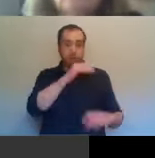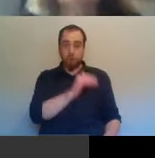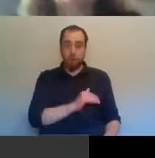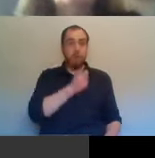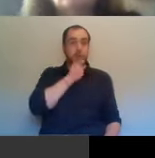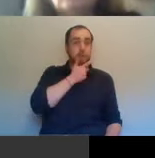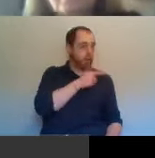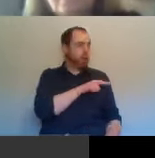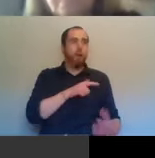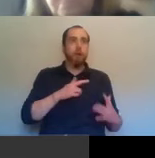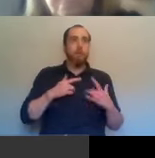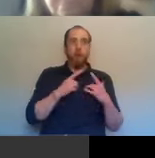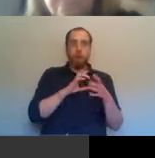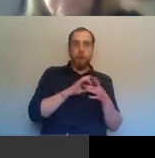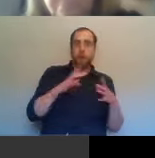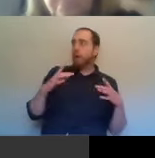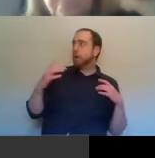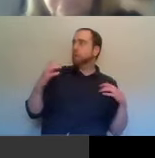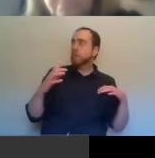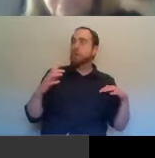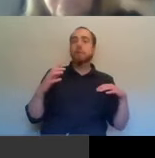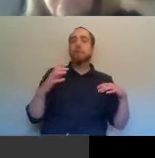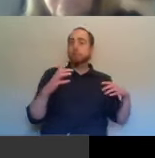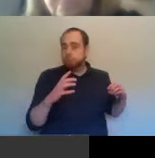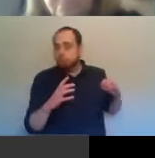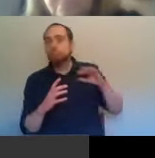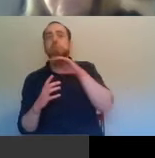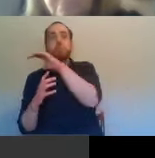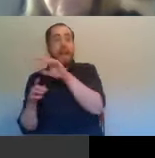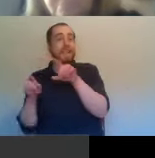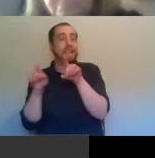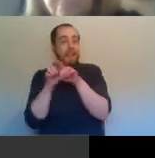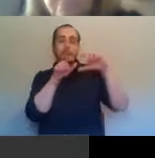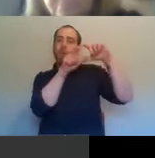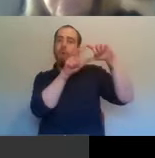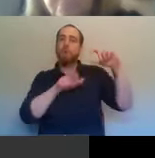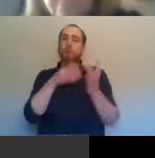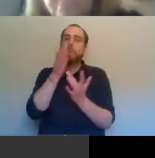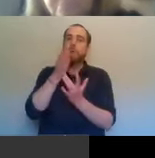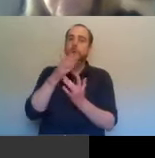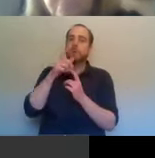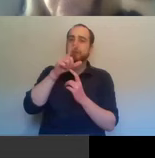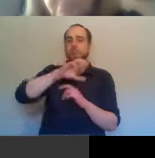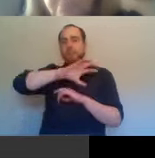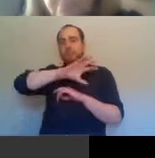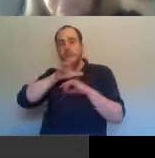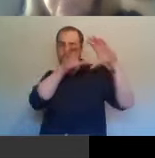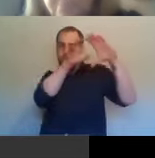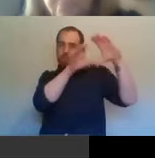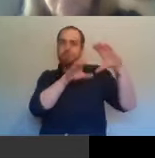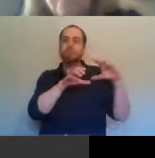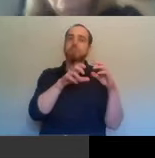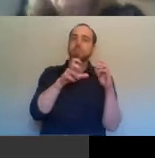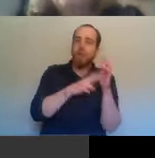tremendous hurt in border counties that because the original covenant was about, in 1912 was about preventing the